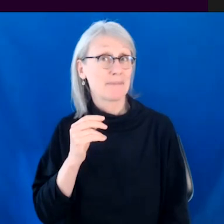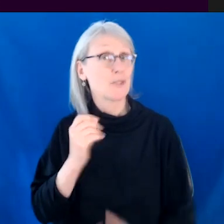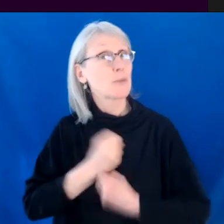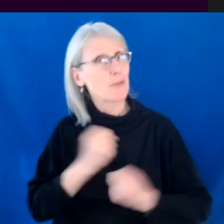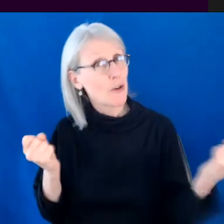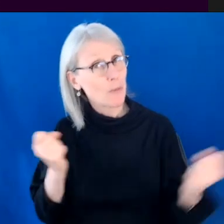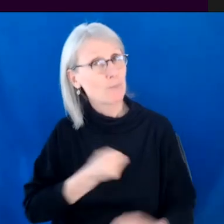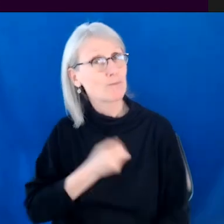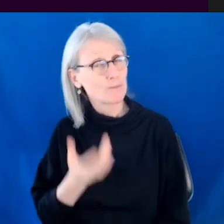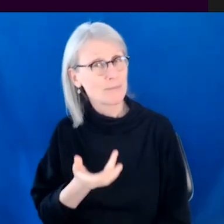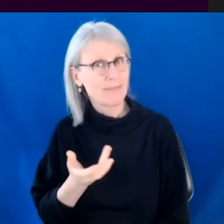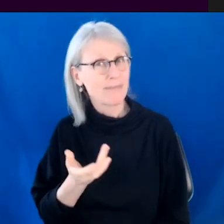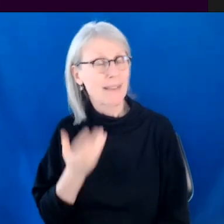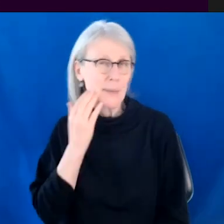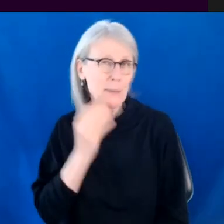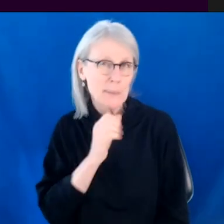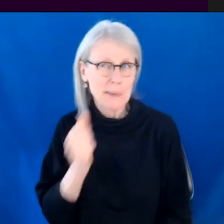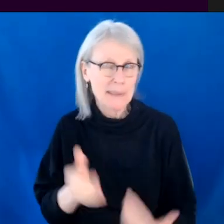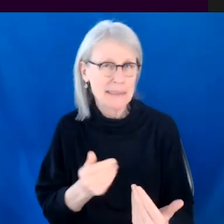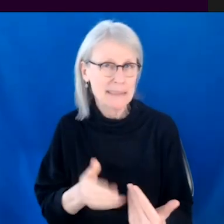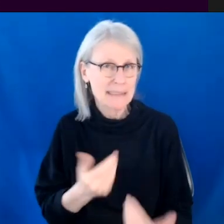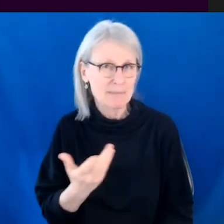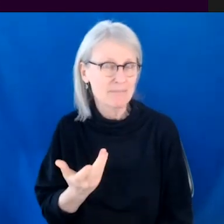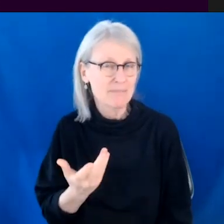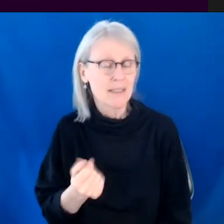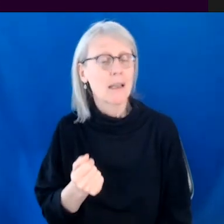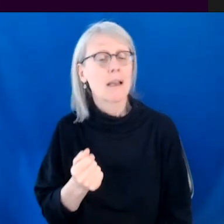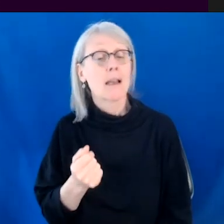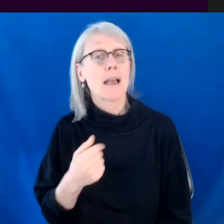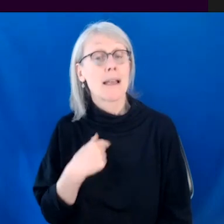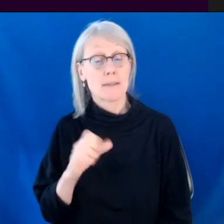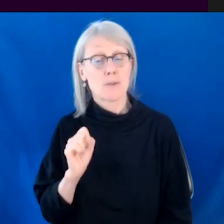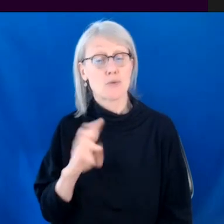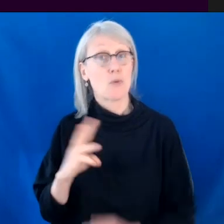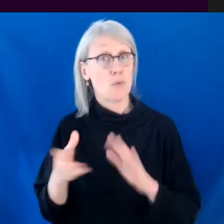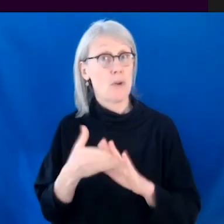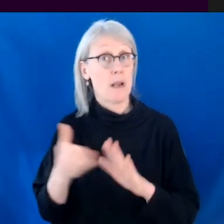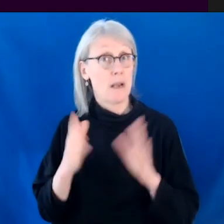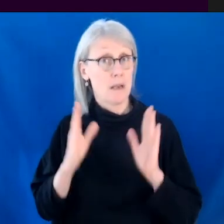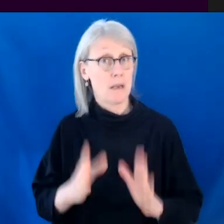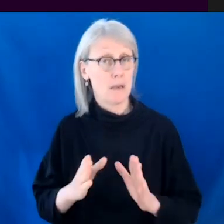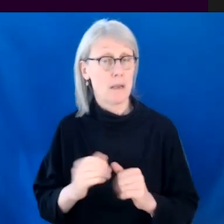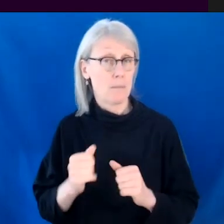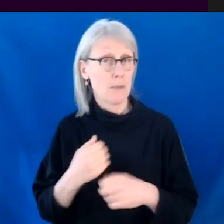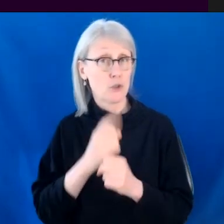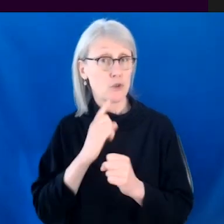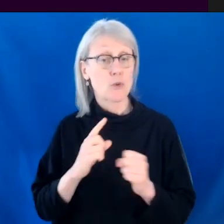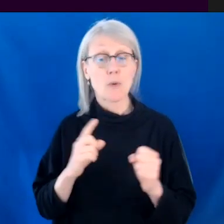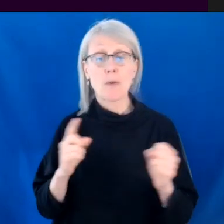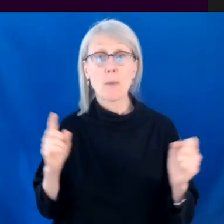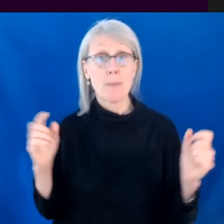that's not easy. And I think what's really important as the showrunner is to create the environment for people